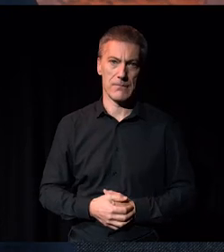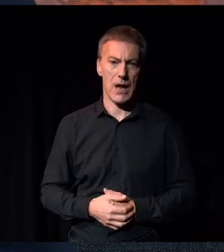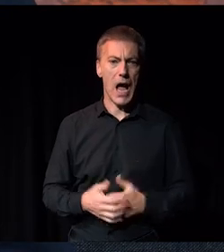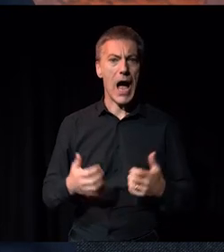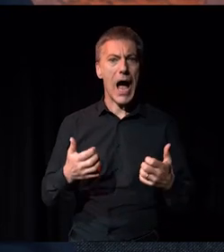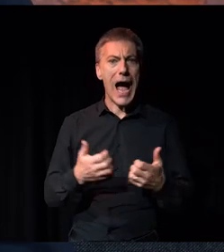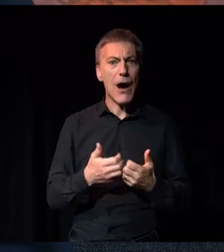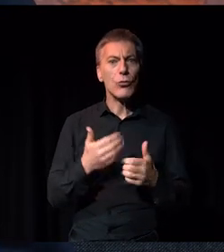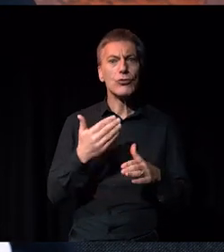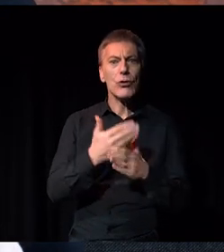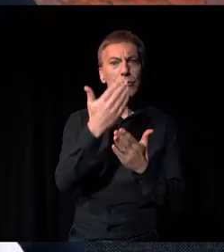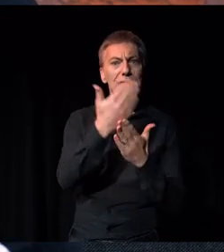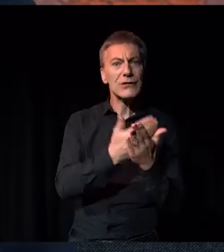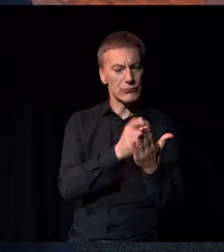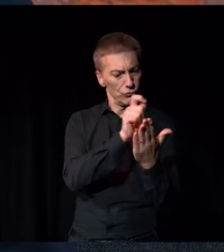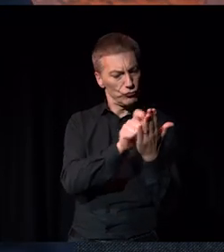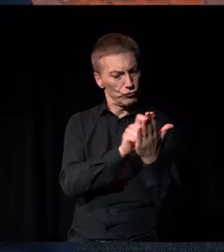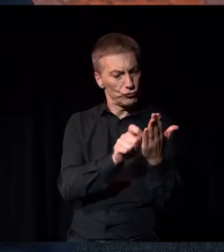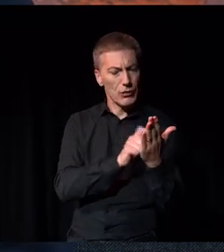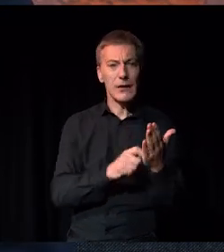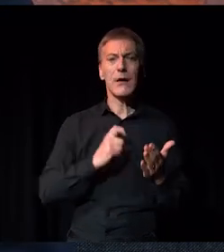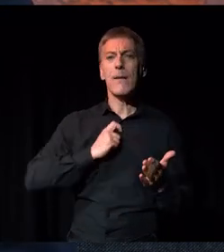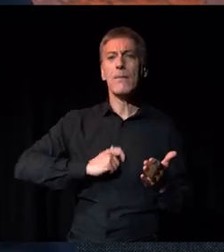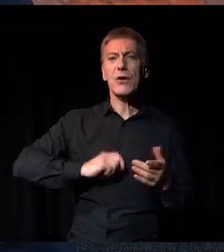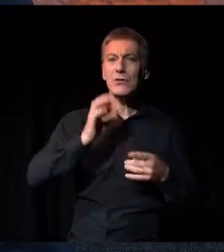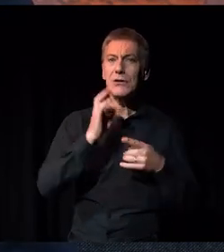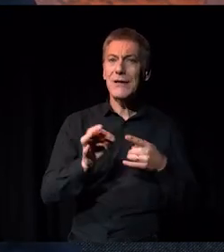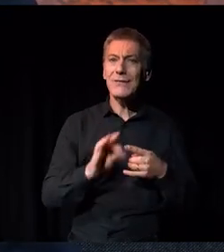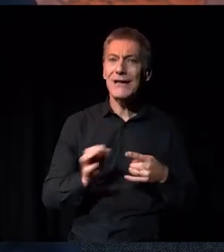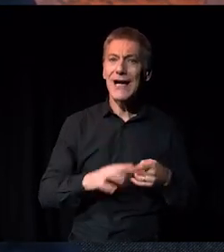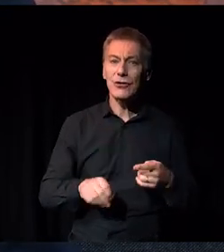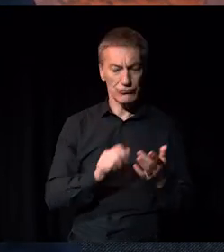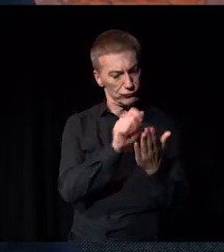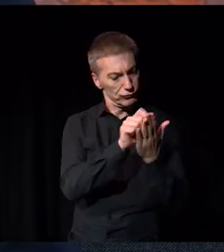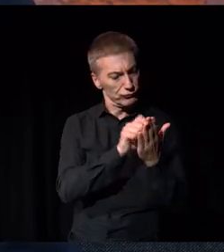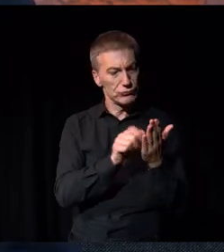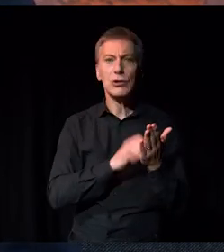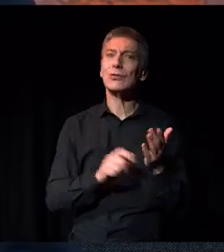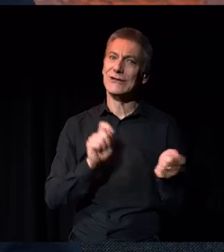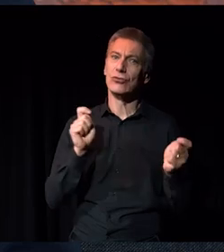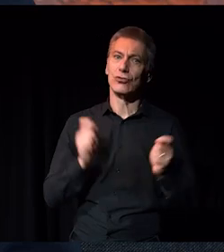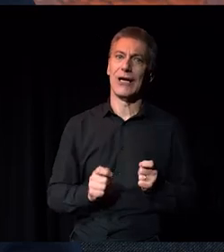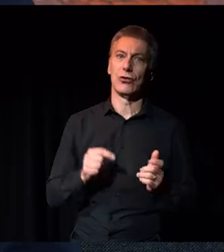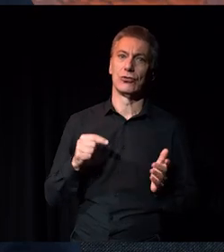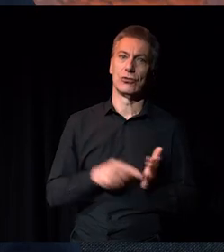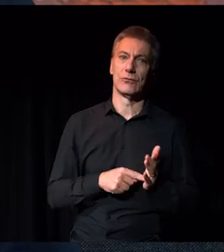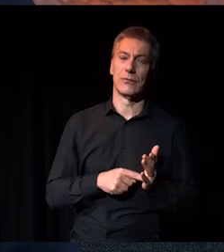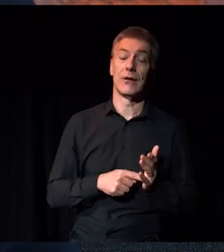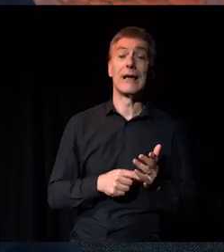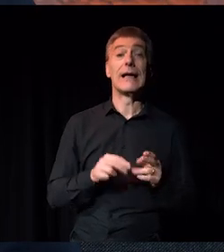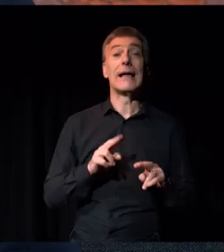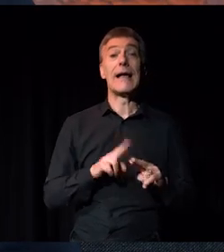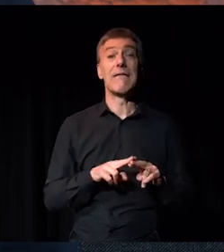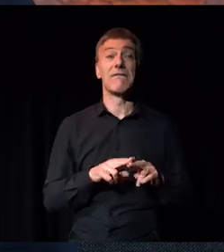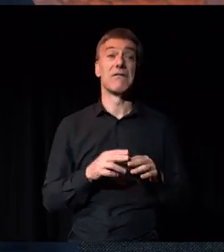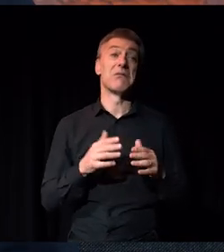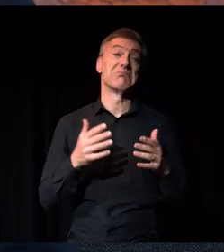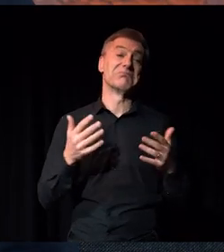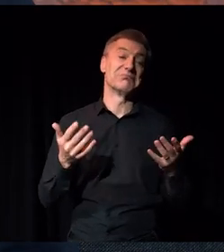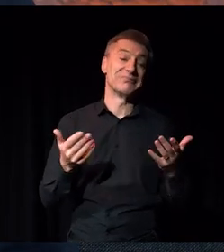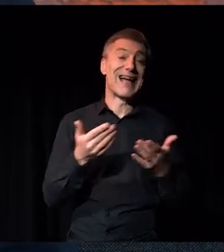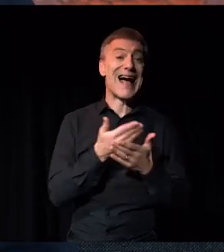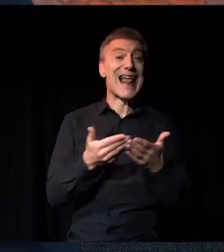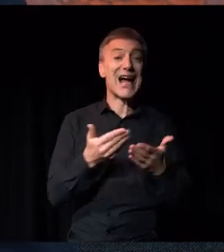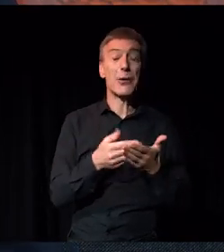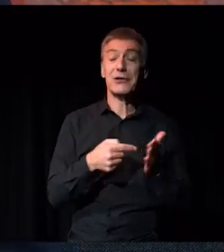write job descriptions and the person specs, because if you are using the language that people